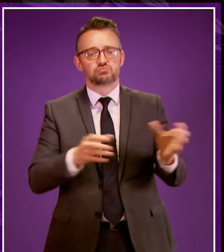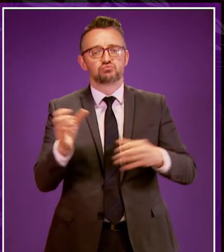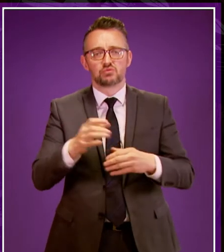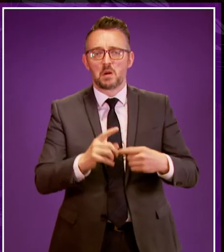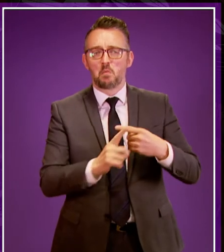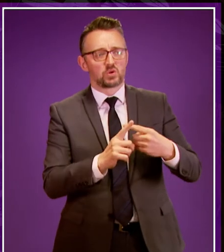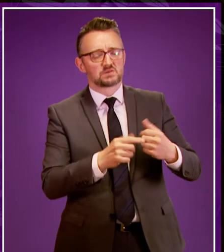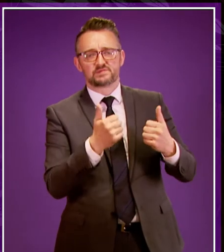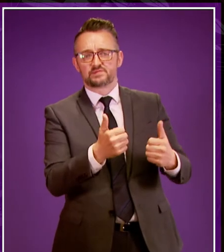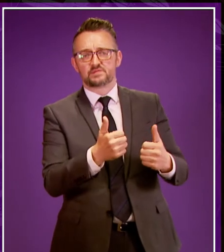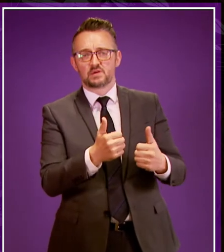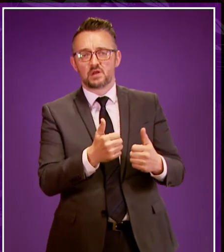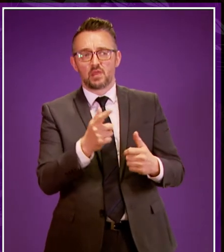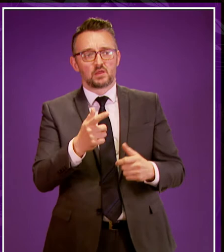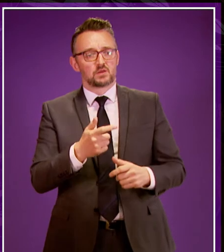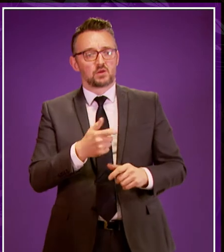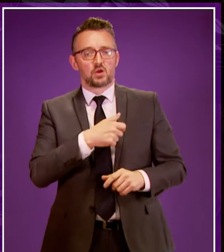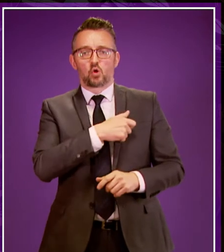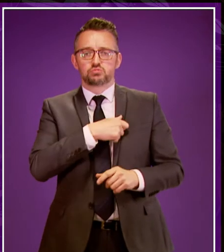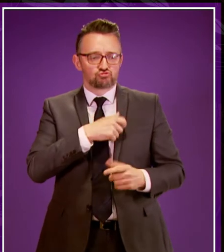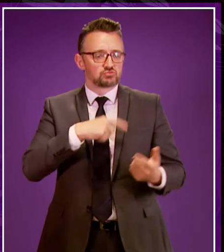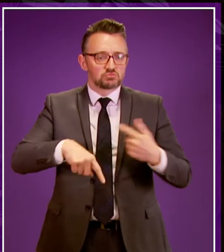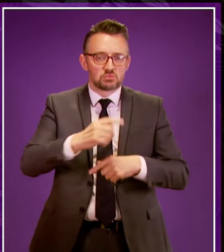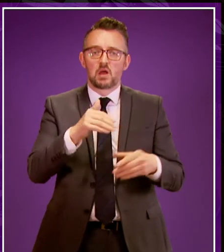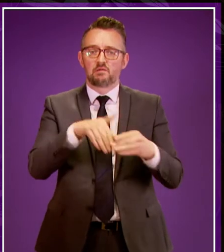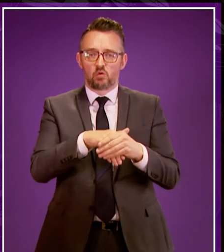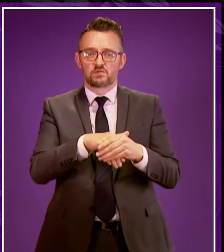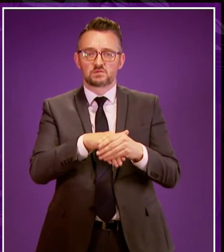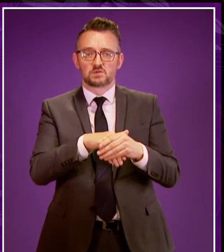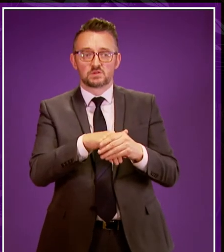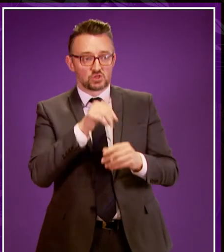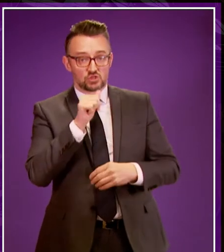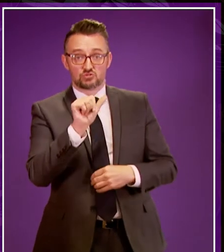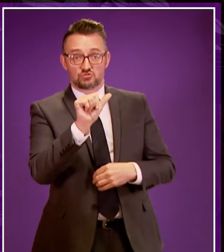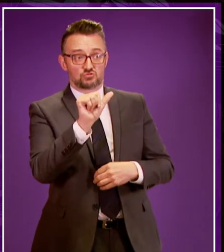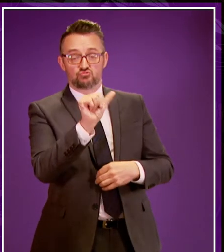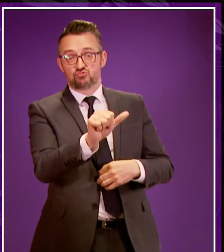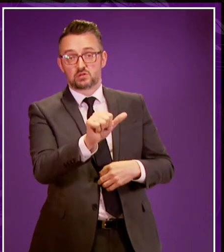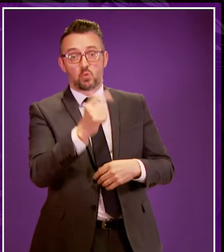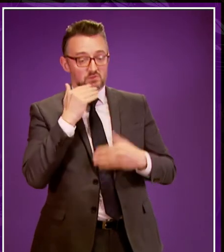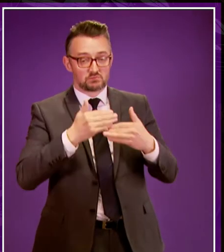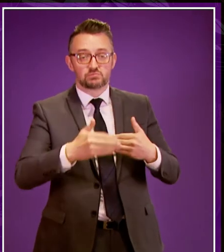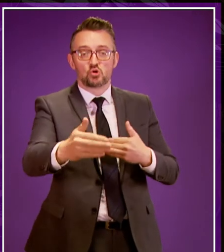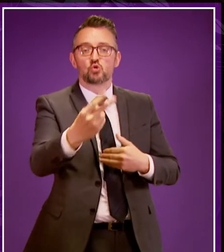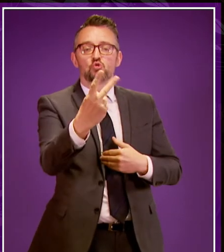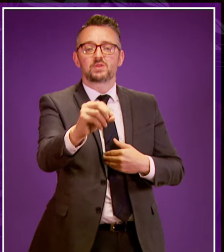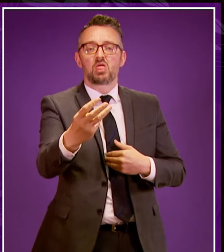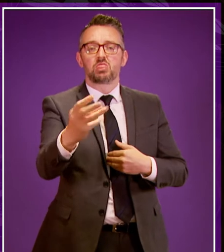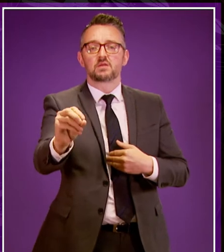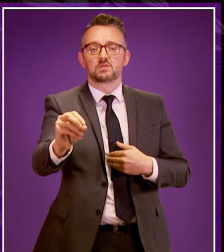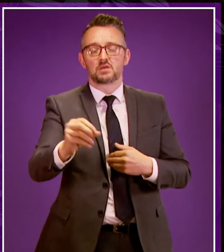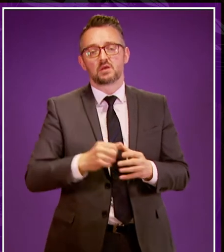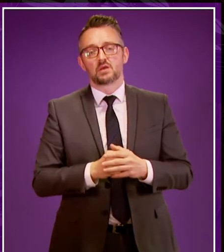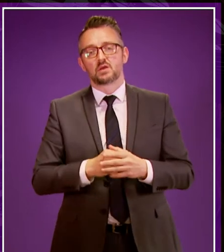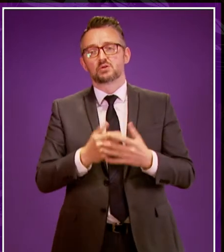action and indeed the Commission were involved in the quality framework which I rightly say Cabinet Secretary goes to to 2030 and of course we've had laudable